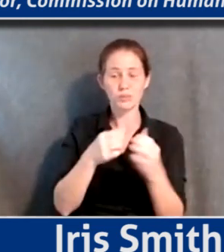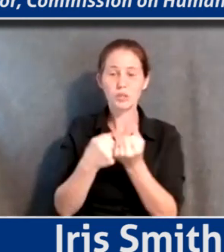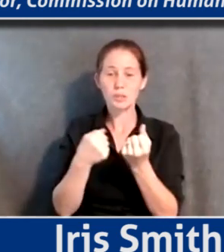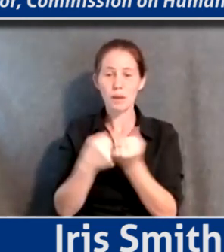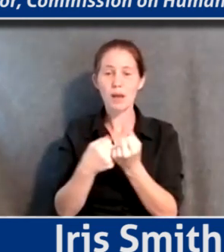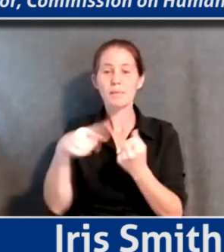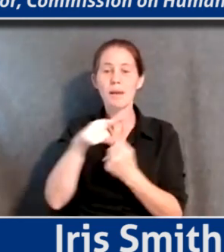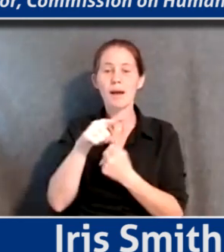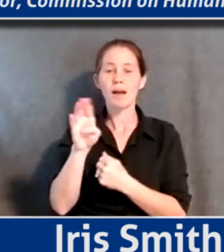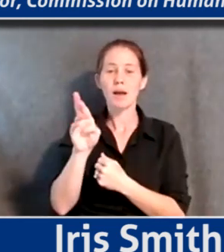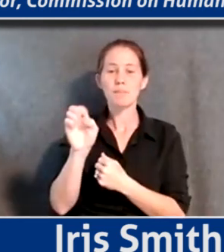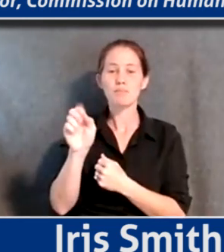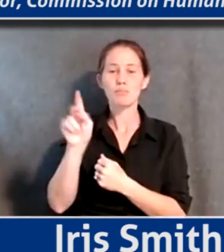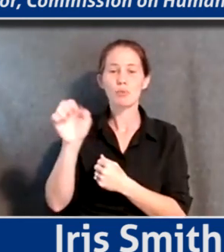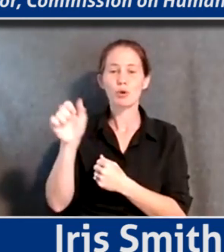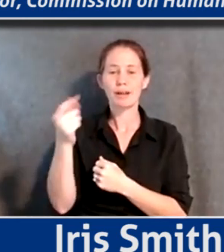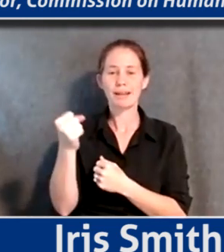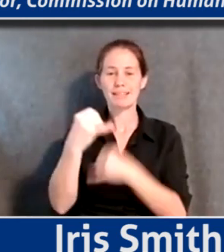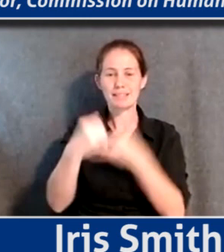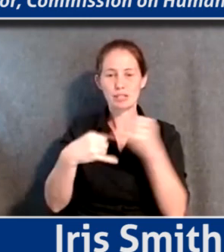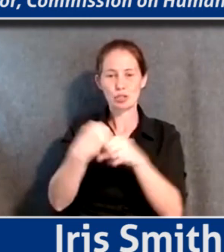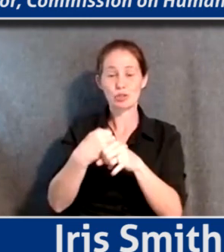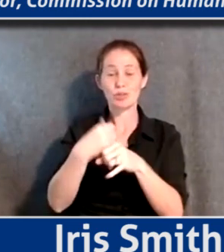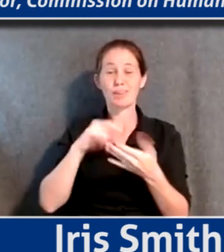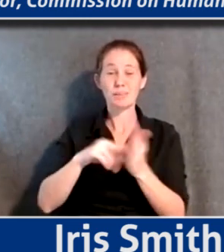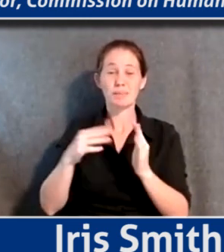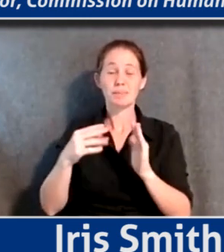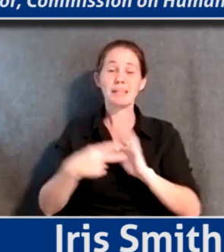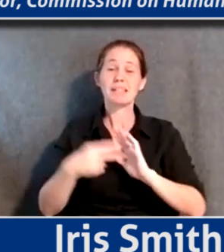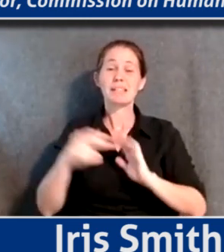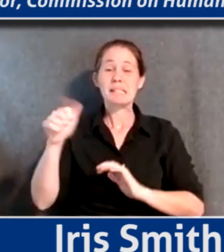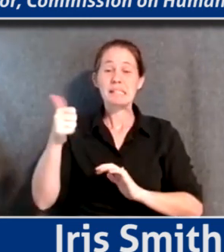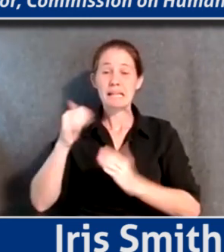that brought together 10 other cities from around the world.